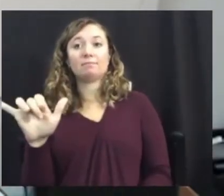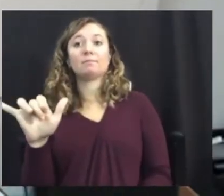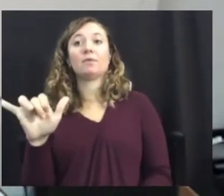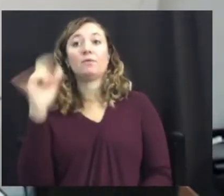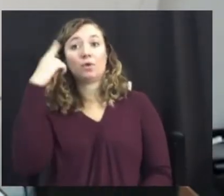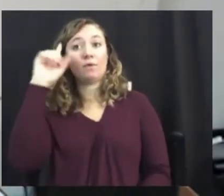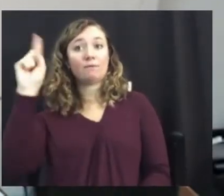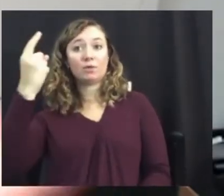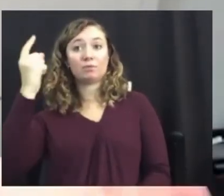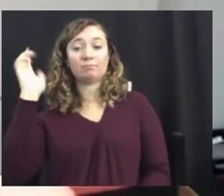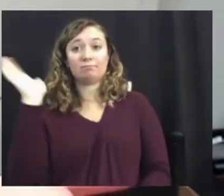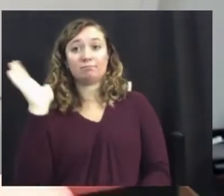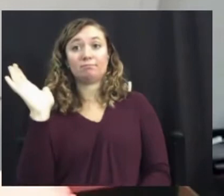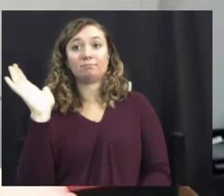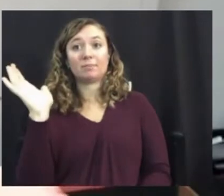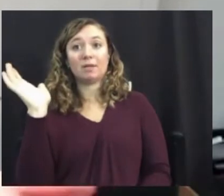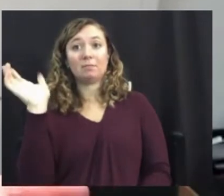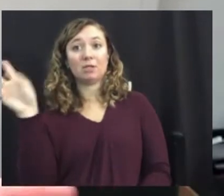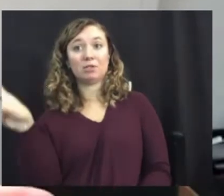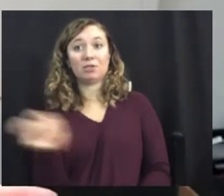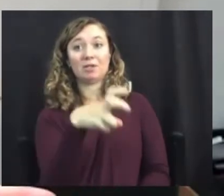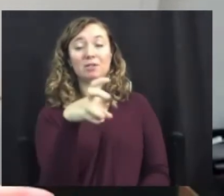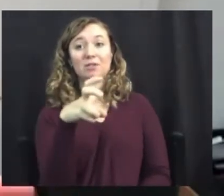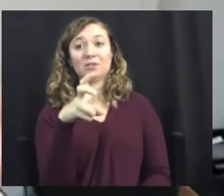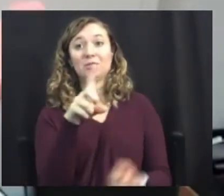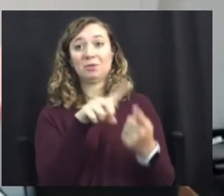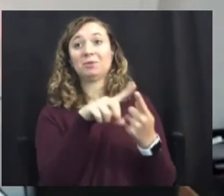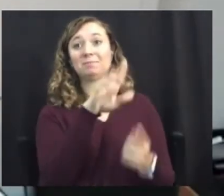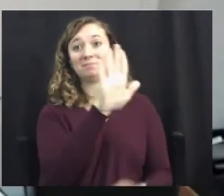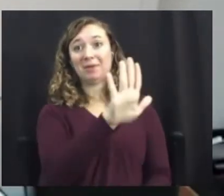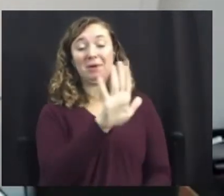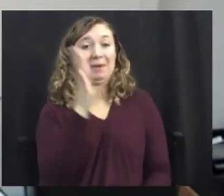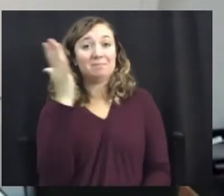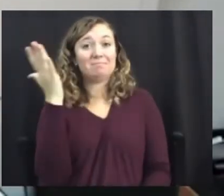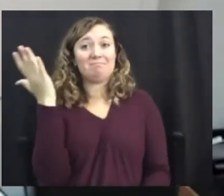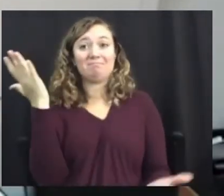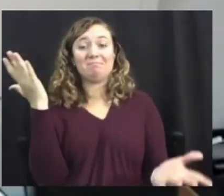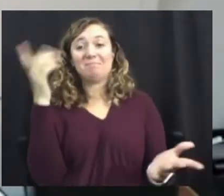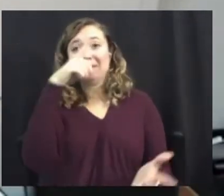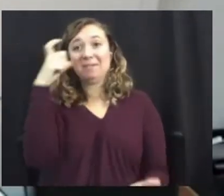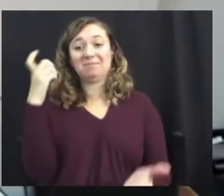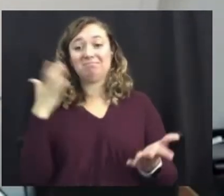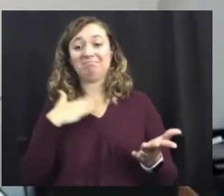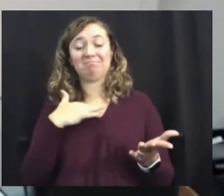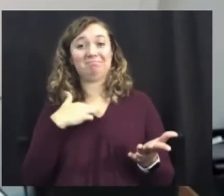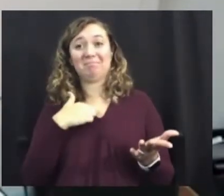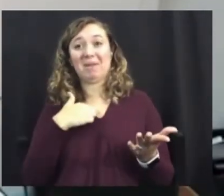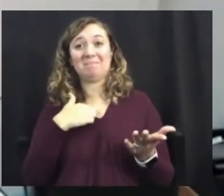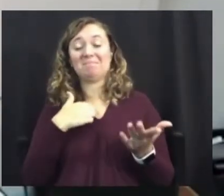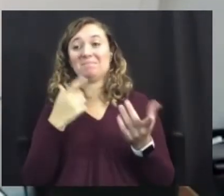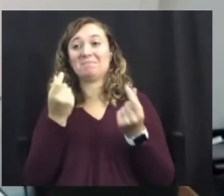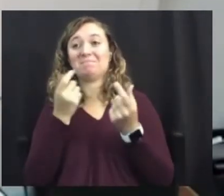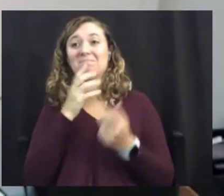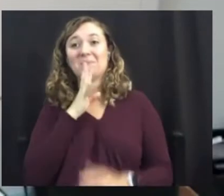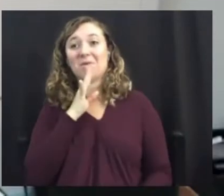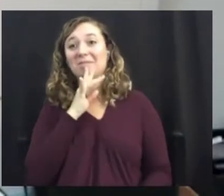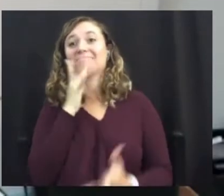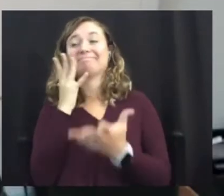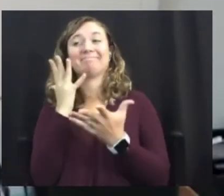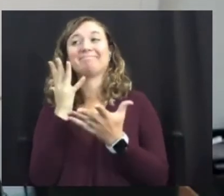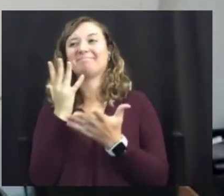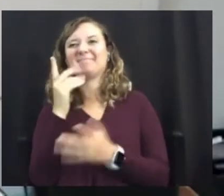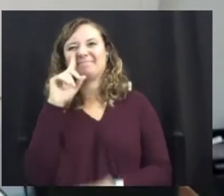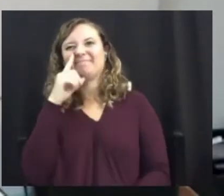because who wants to hear any more about all the logistics of zoom this morning? Let's get to the fun stuff.